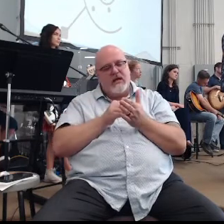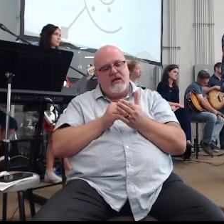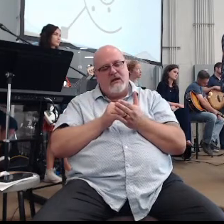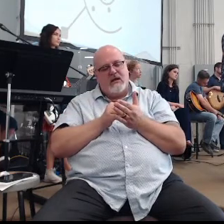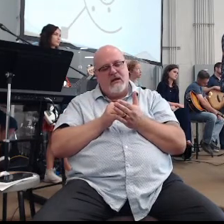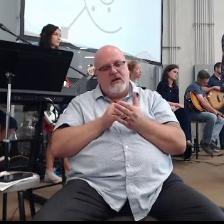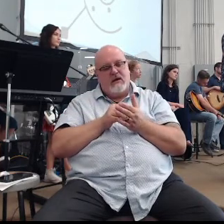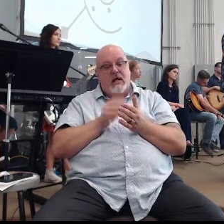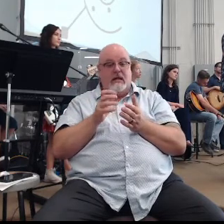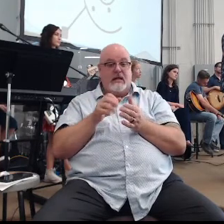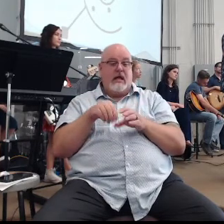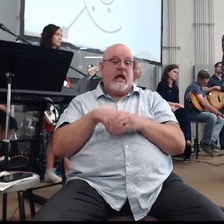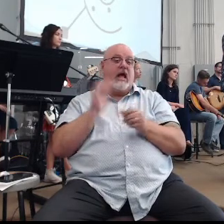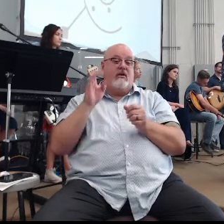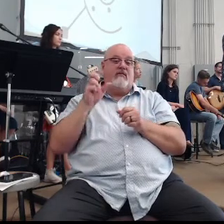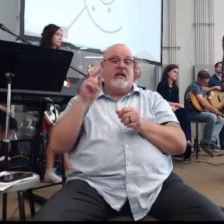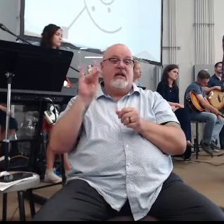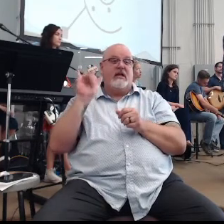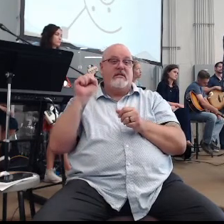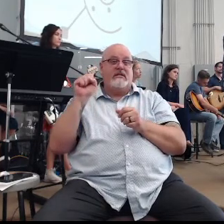Stay out of the eddies at all costs.